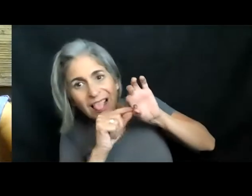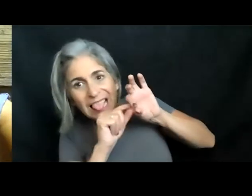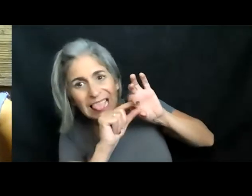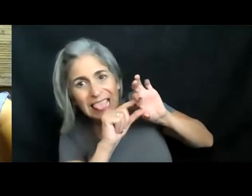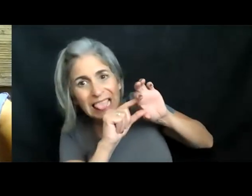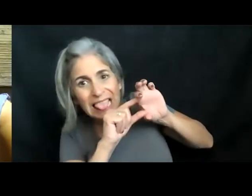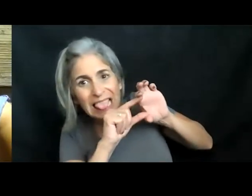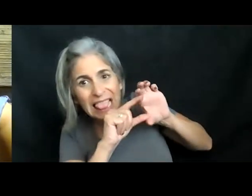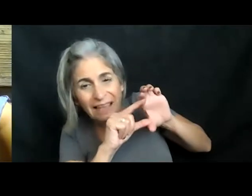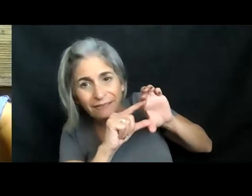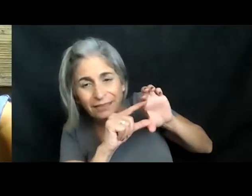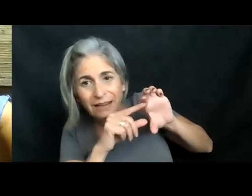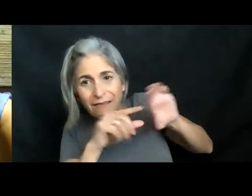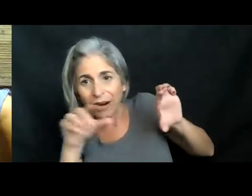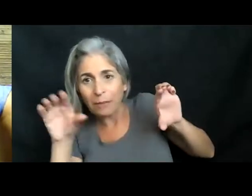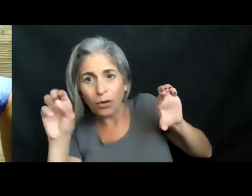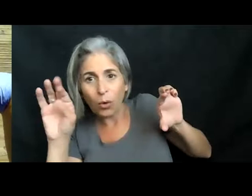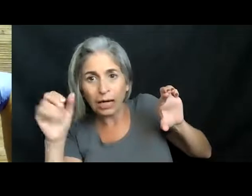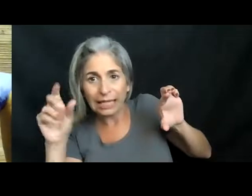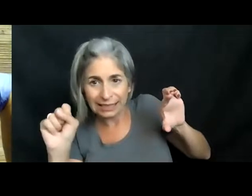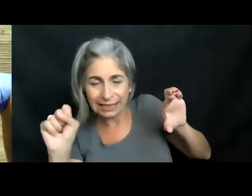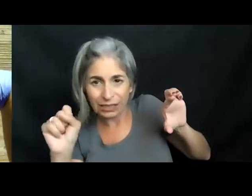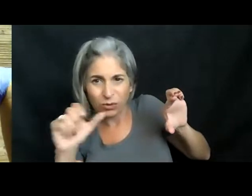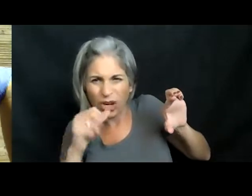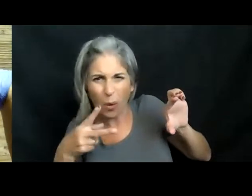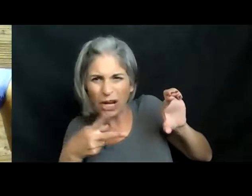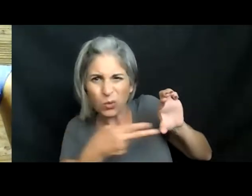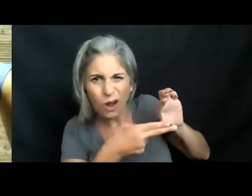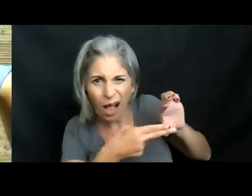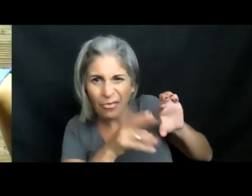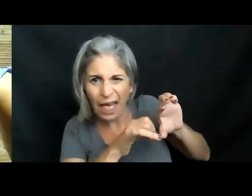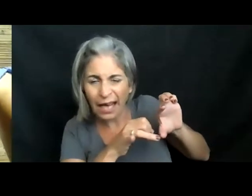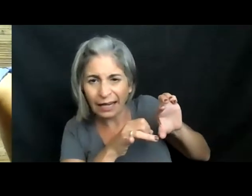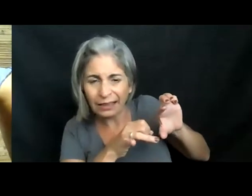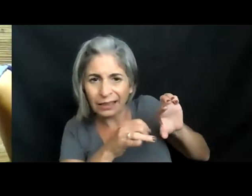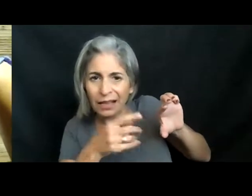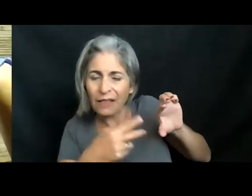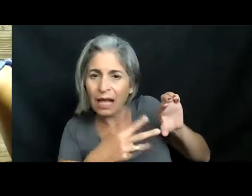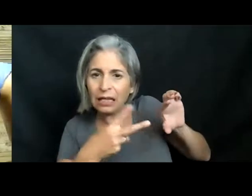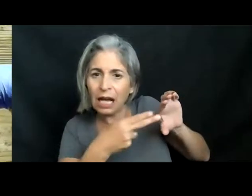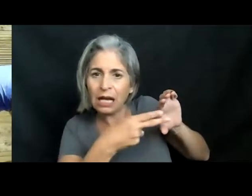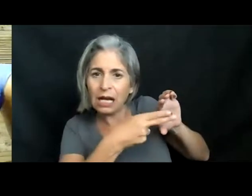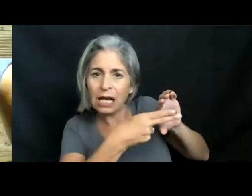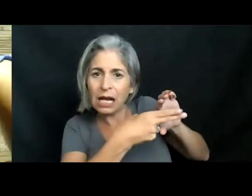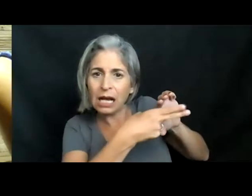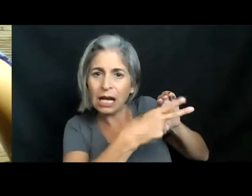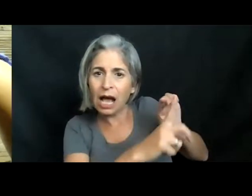from the organs so that you don't cut those. We don't want to rupture them. And then just cut up towards the face.